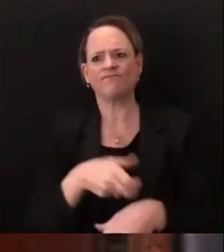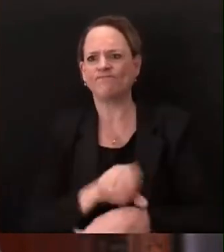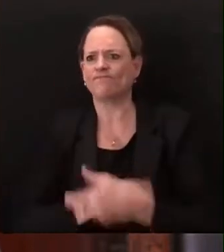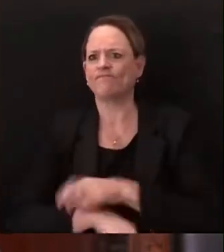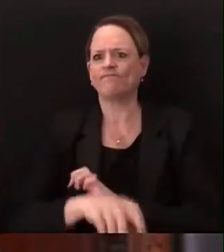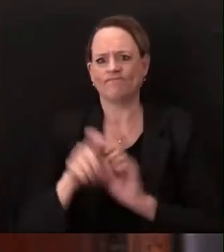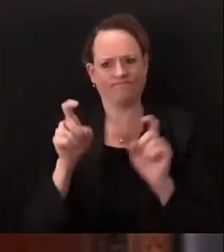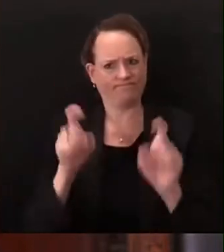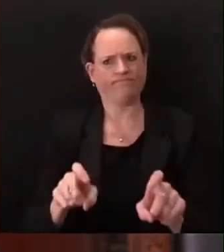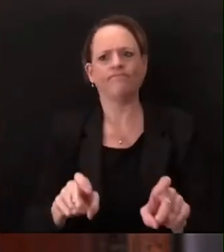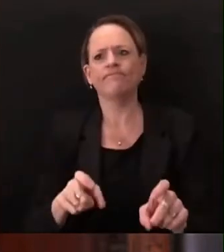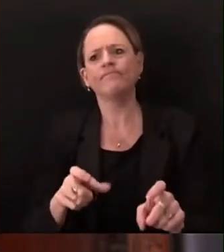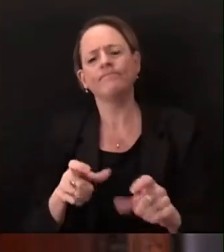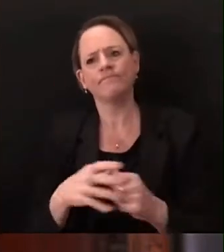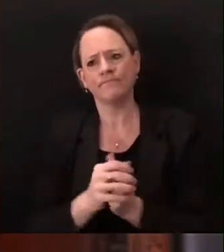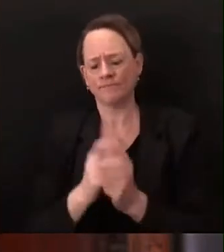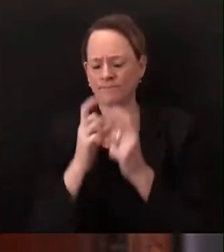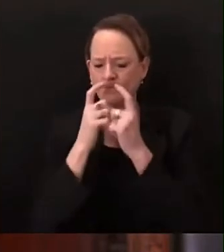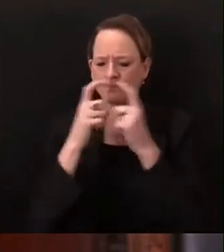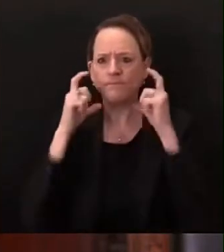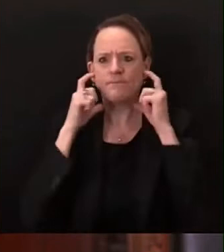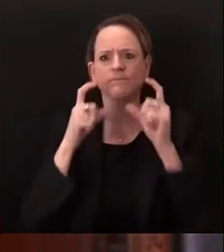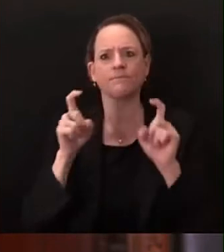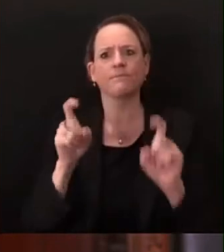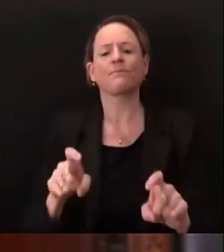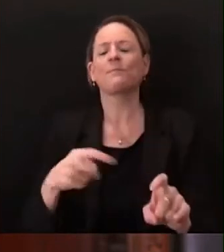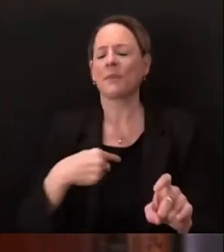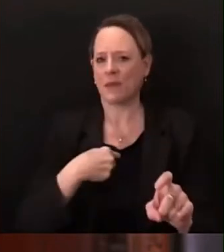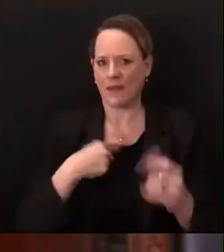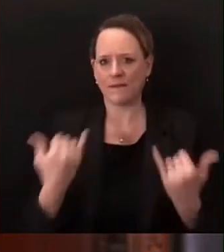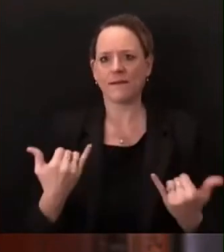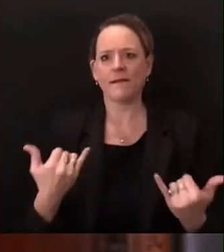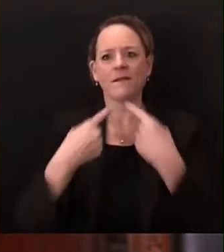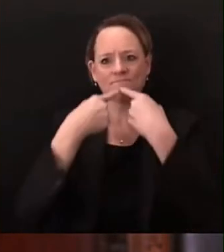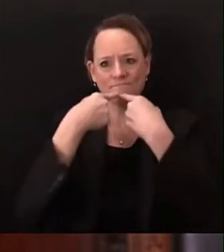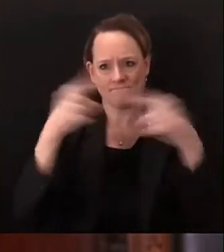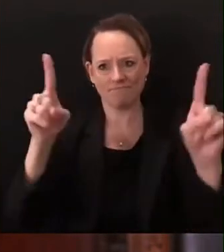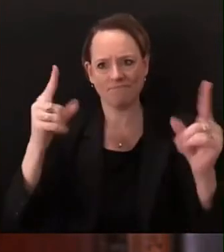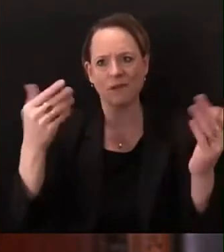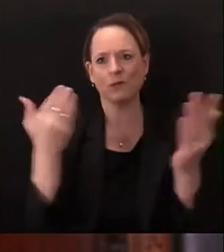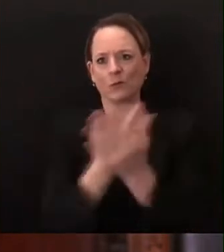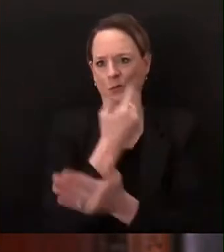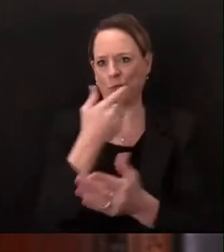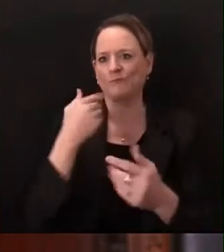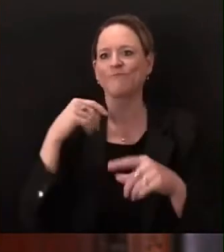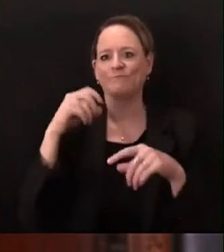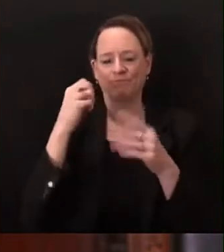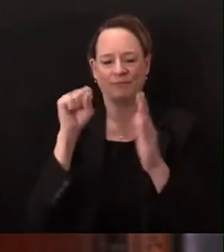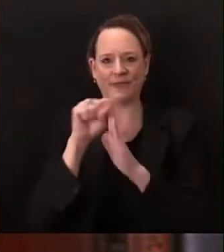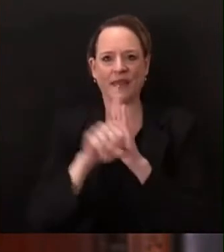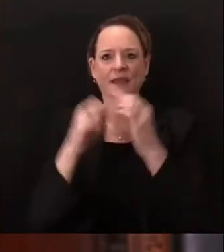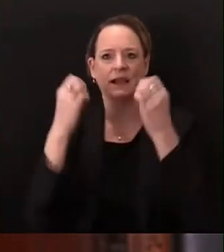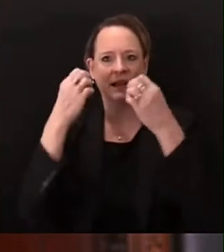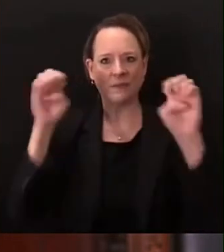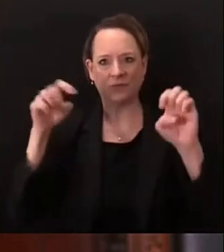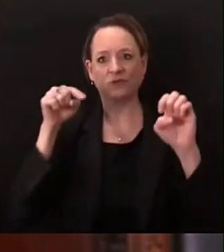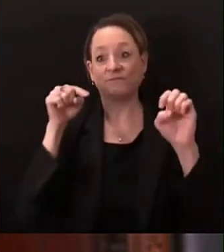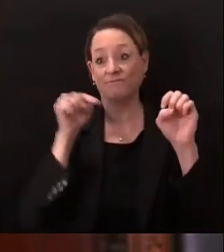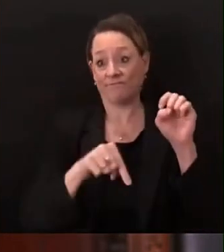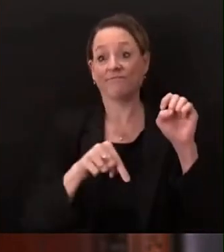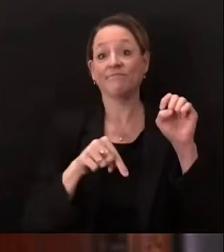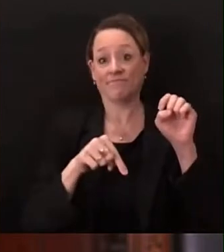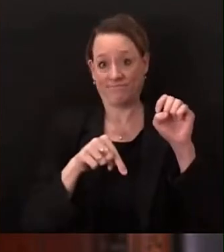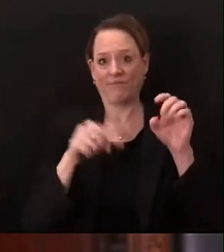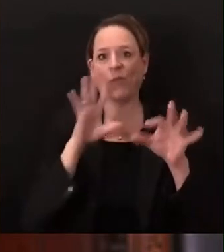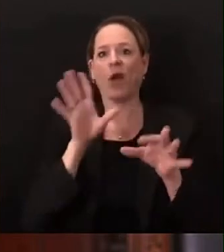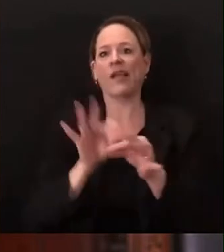so today i'm announcing i'll be declaring a new state of emergency this week and extending our public health emergency until